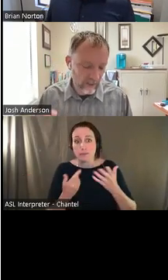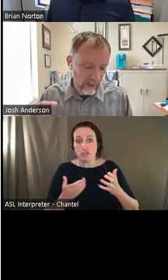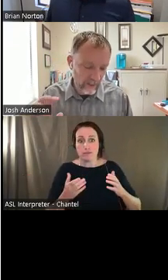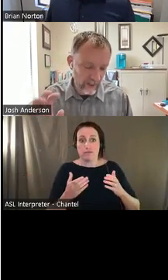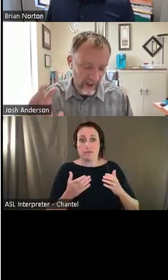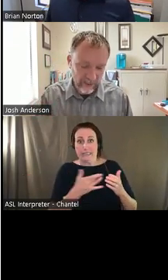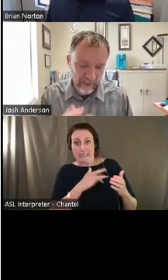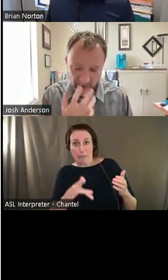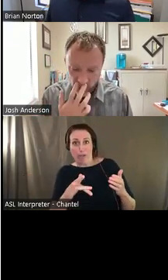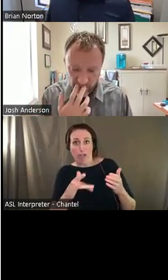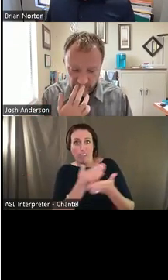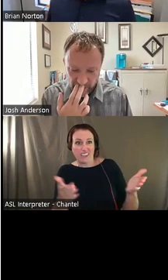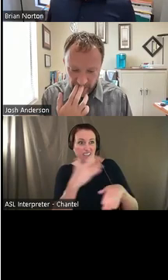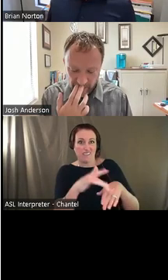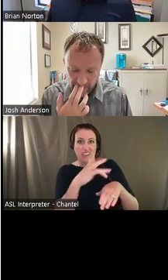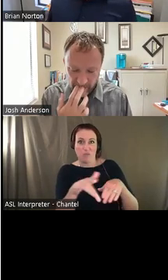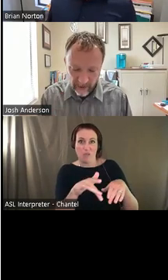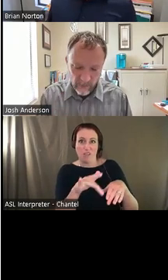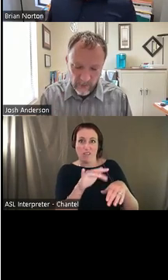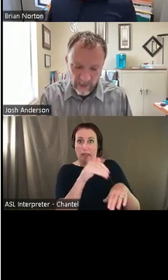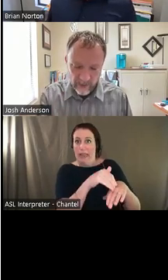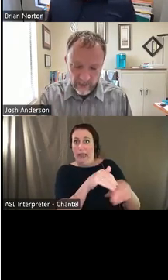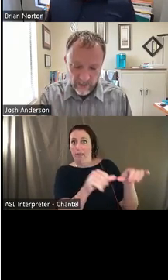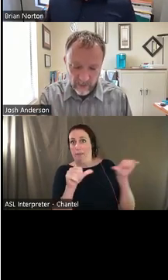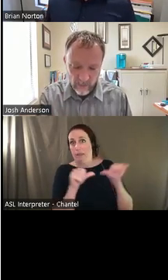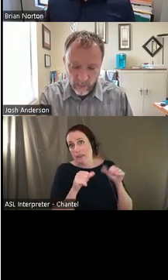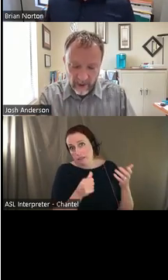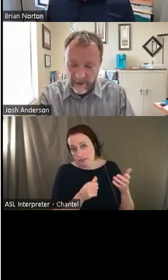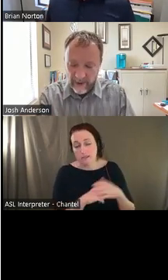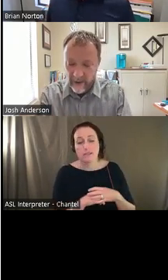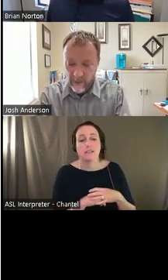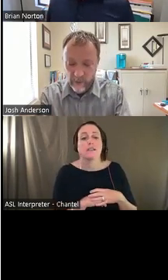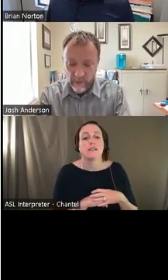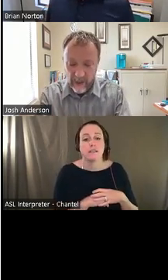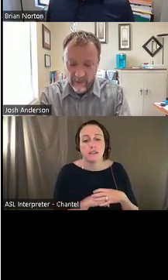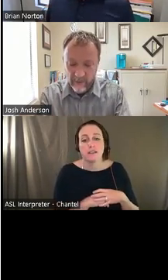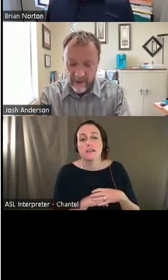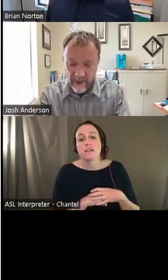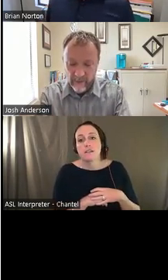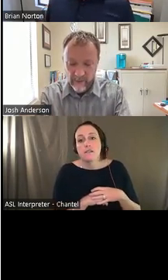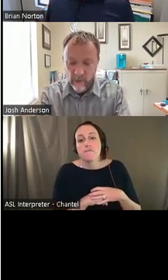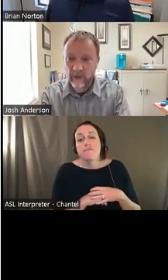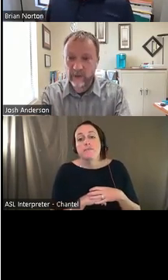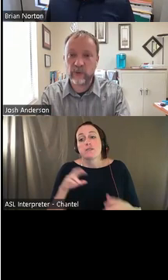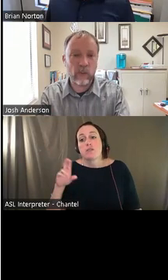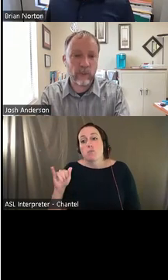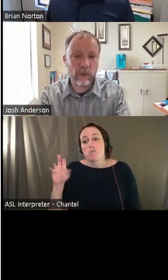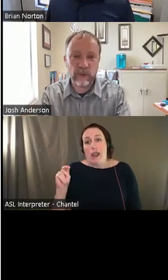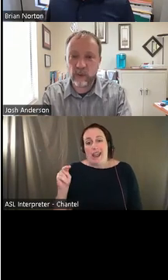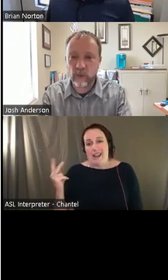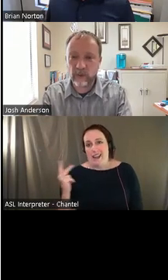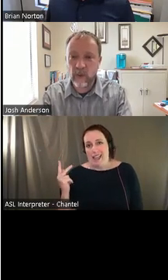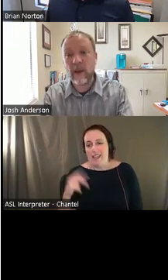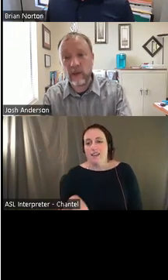kind of an exercise with this same thing is that Brian and I both have a bad habit of going to those home